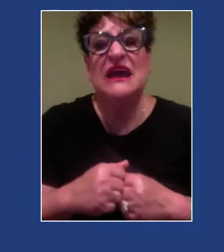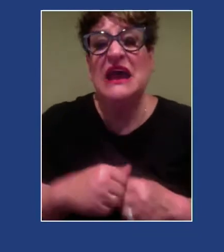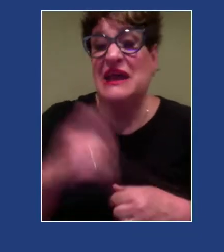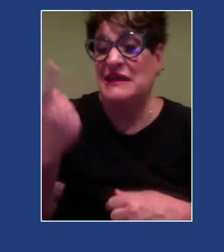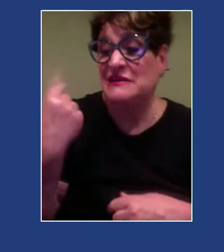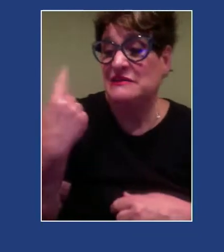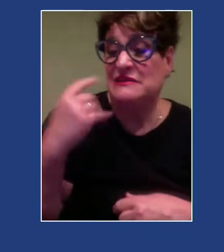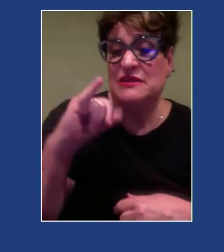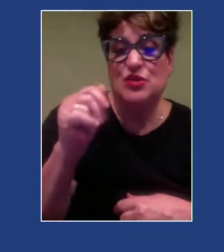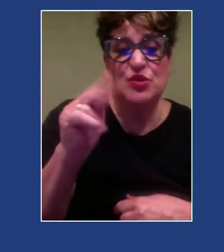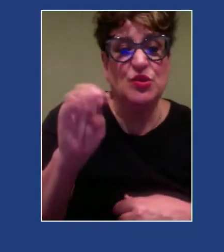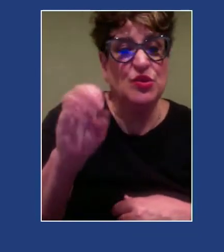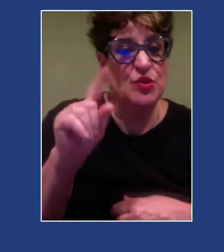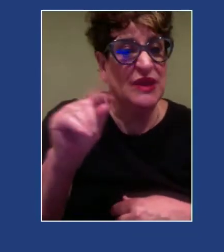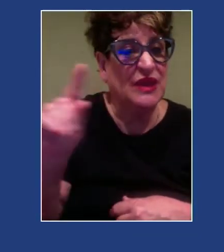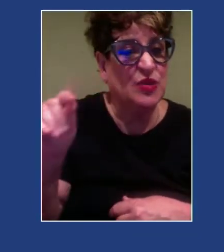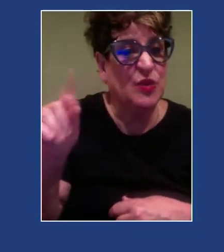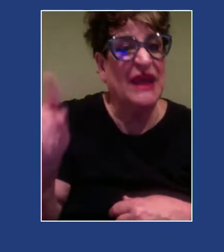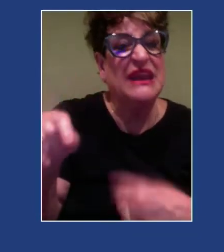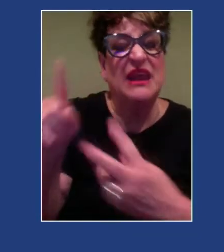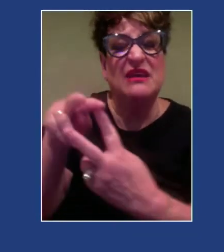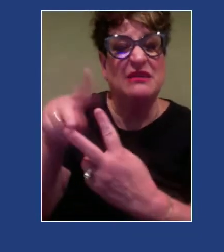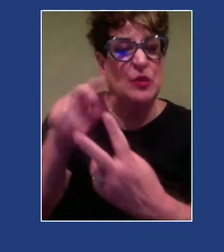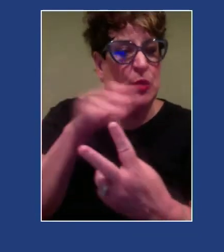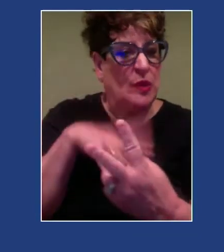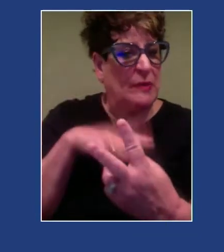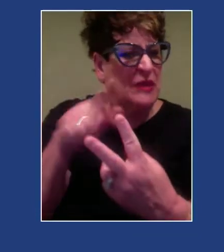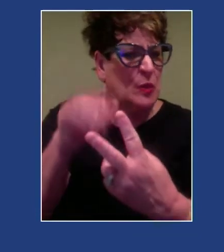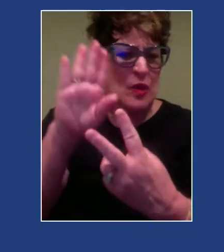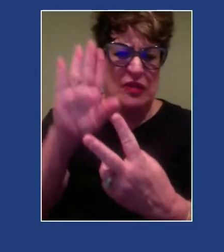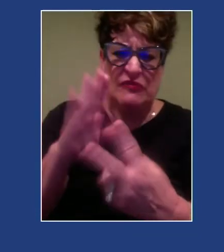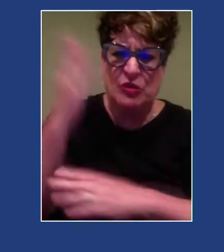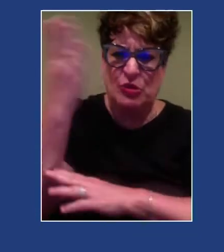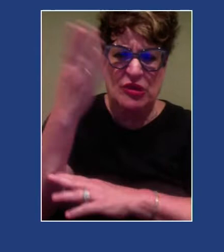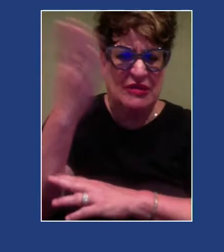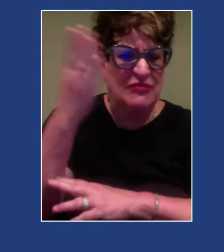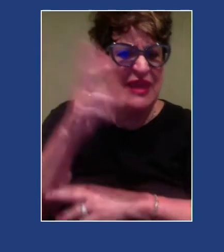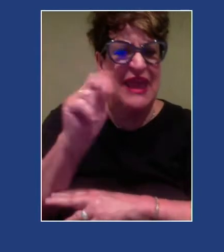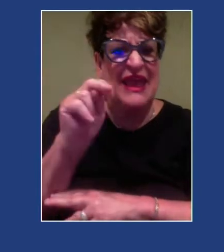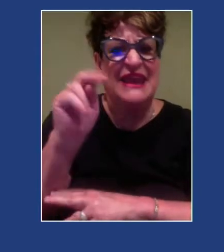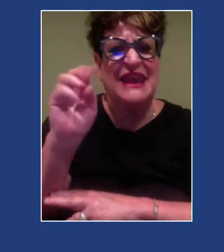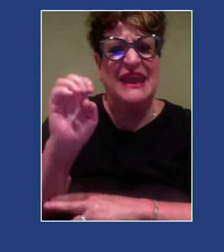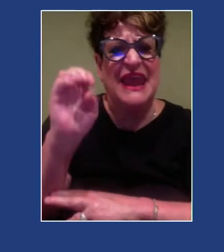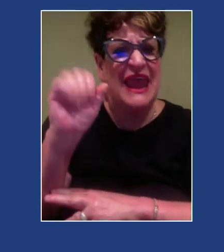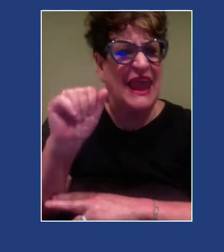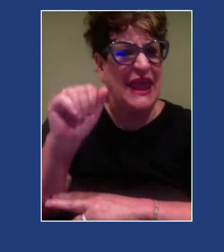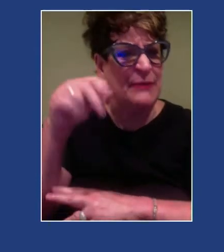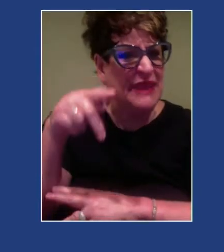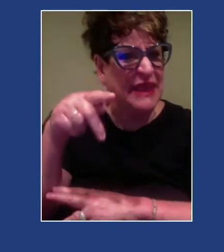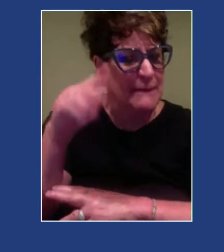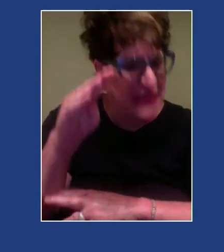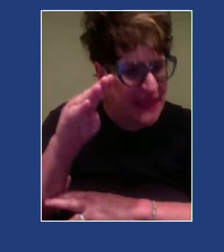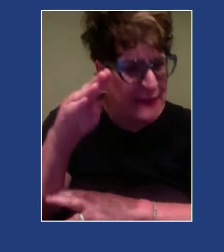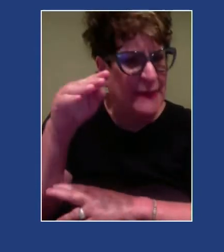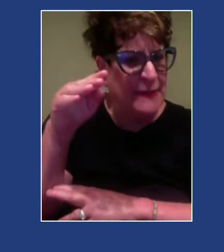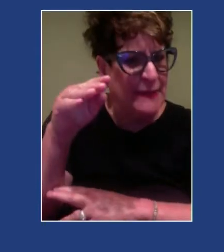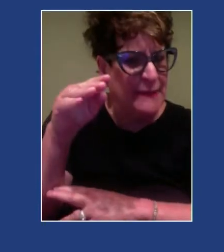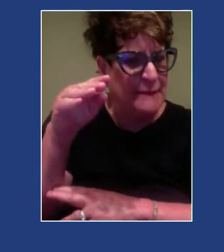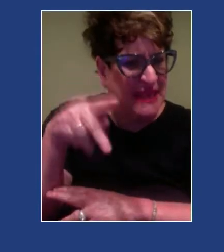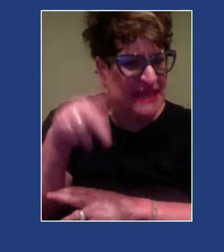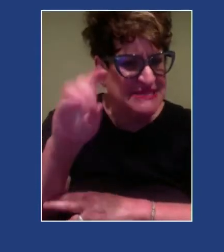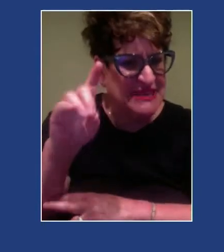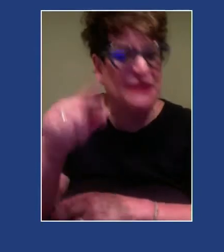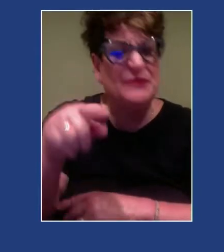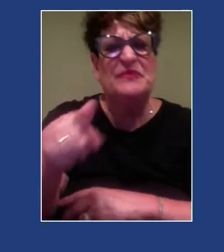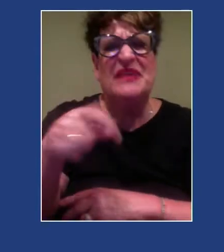Armida Frazetti and Aditi Vijay did a really wonderful presentation with NEABPD that talked about racism as an extreme